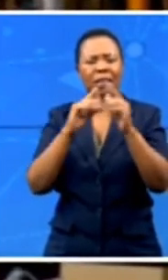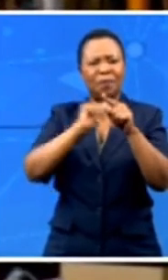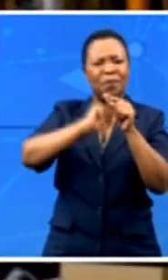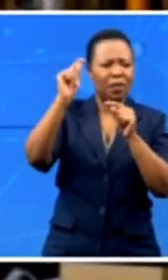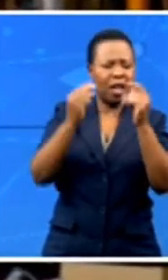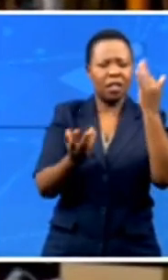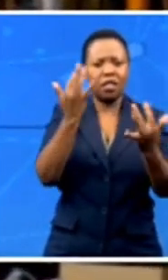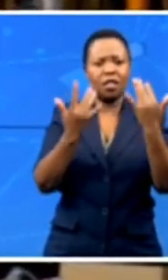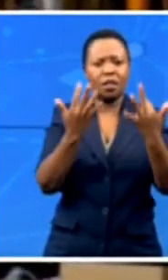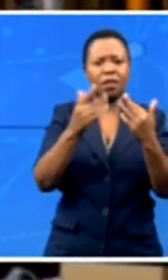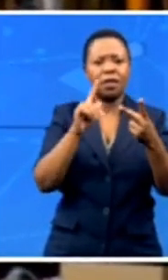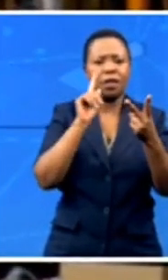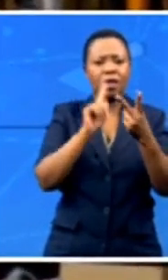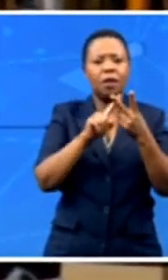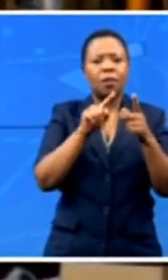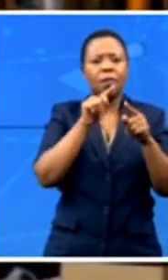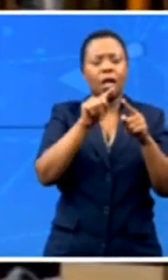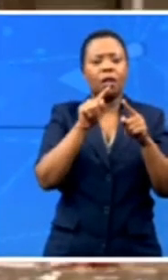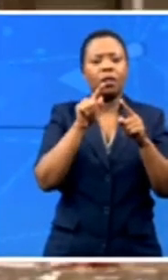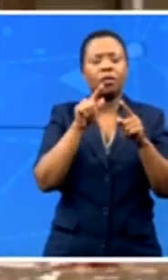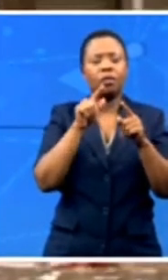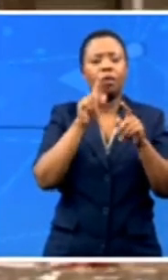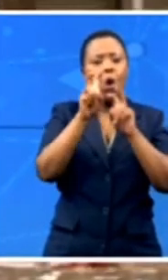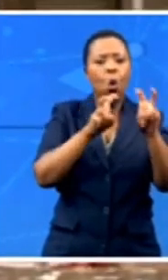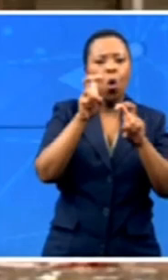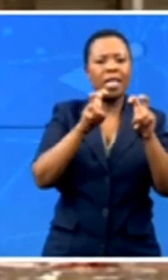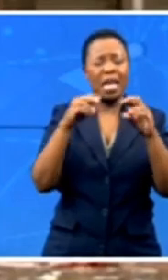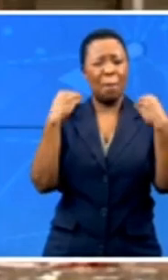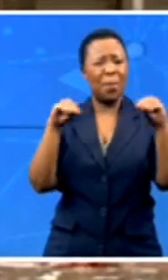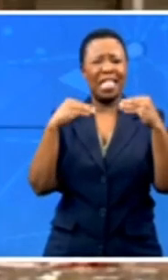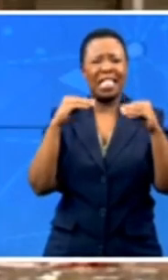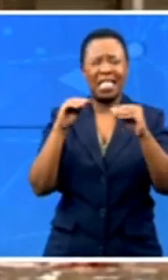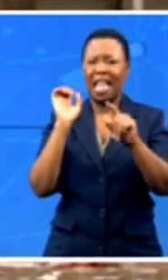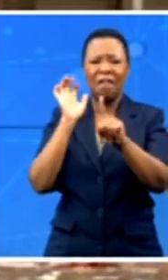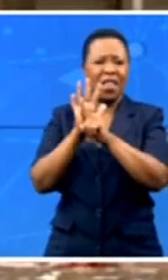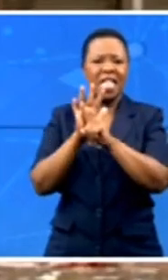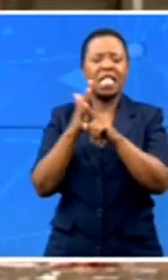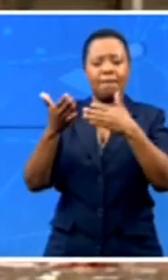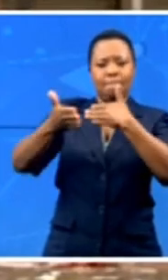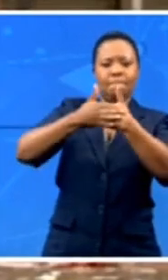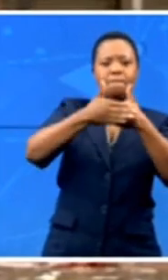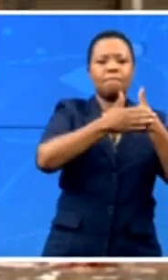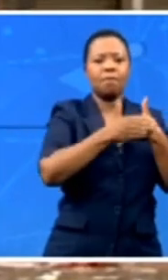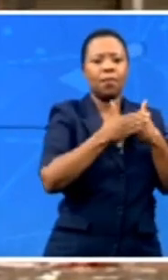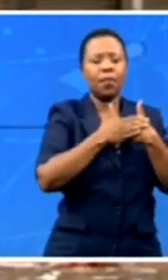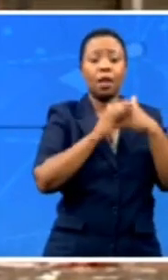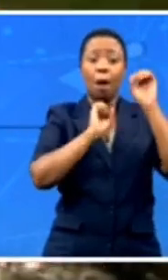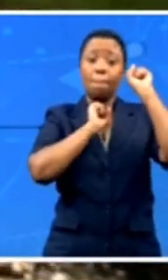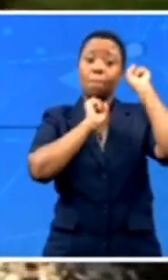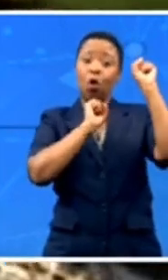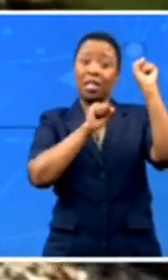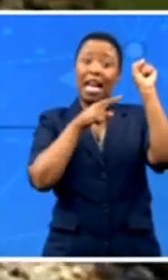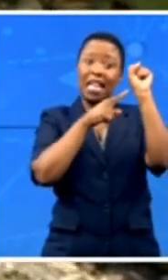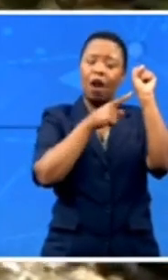violence forced multiple businesses and retailers to close. While initially the protests appeared to have been in support of calls for the release of Zuma,